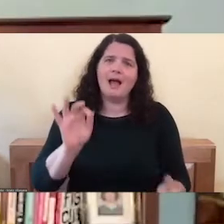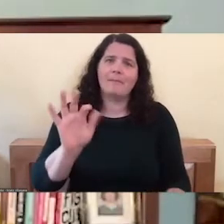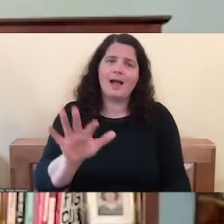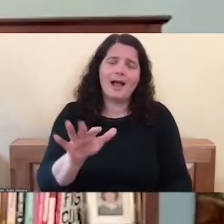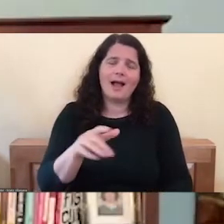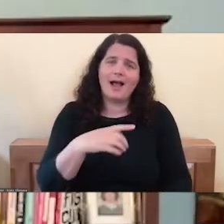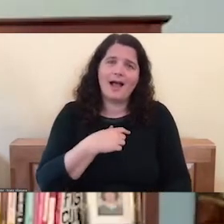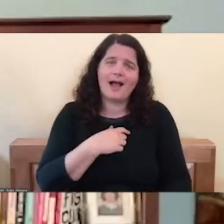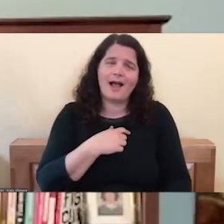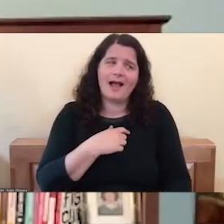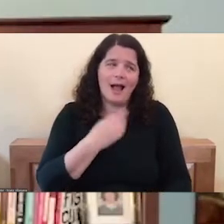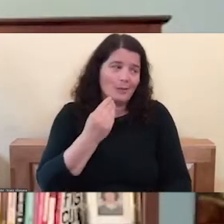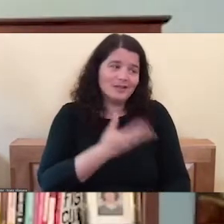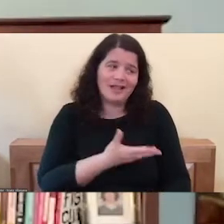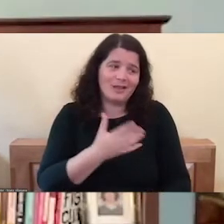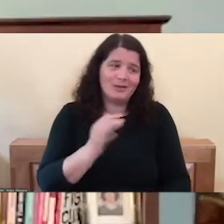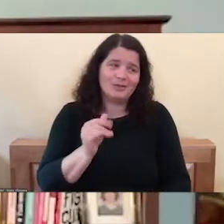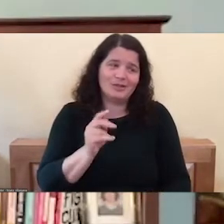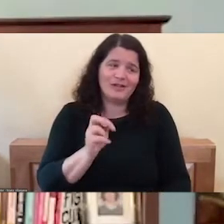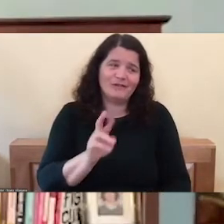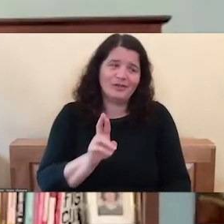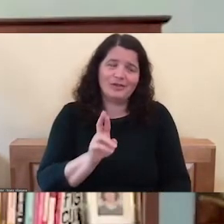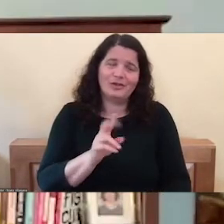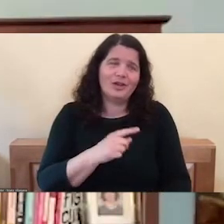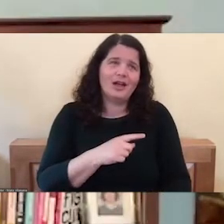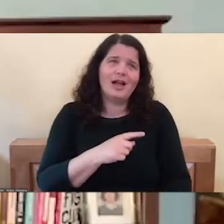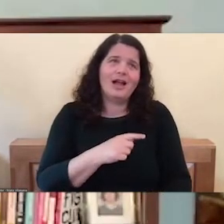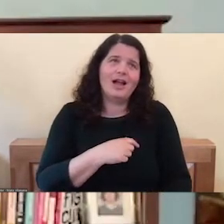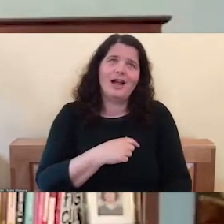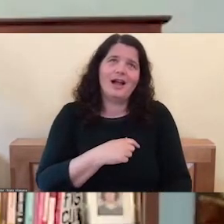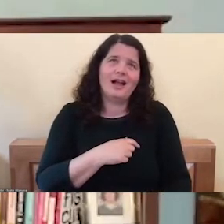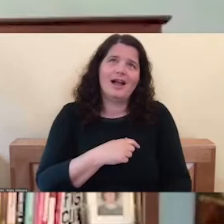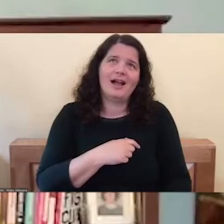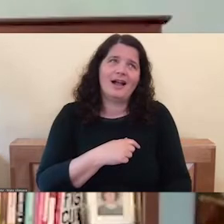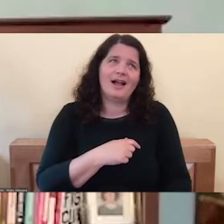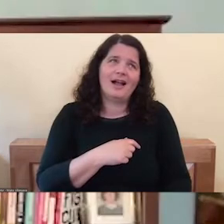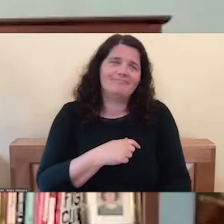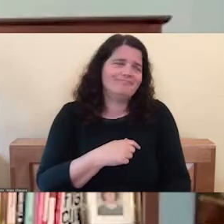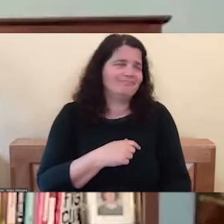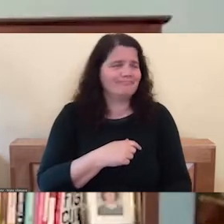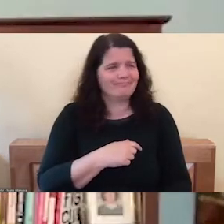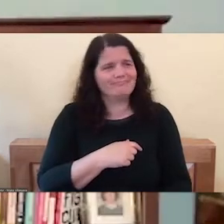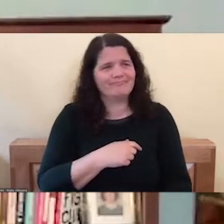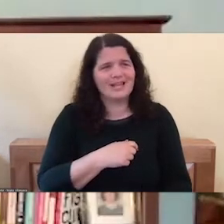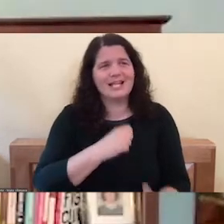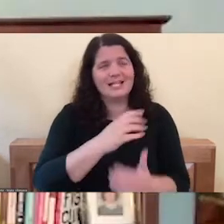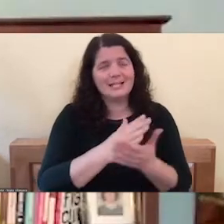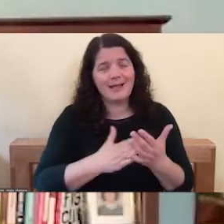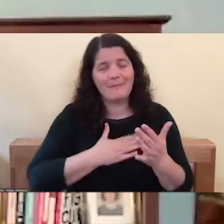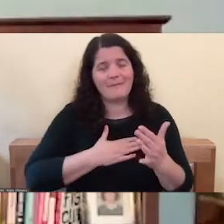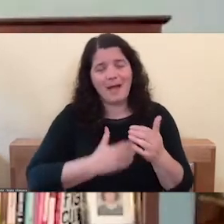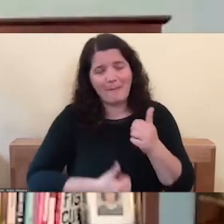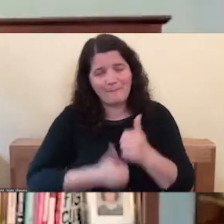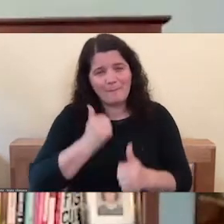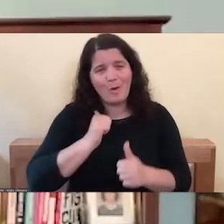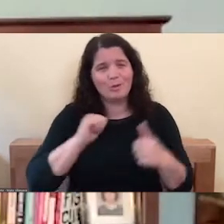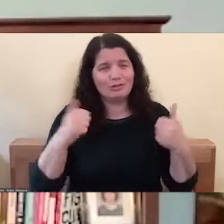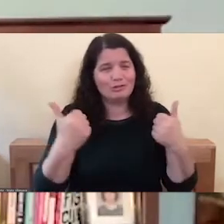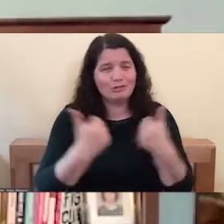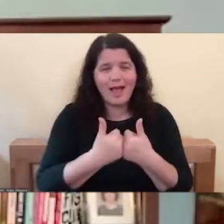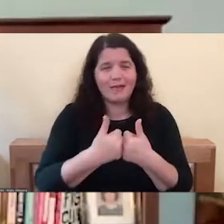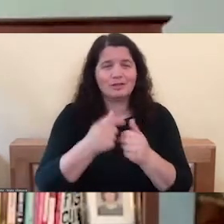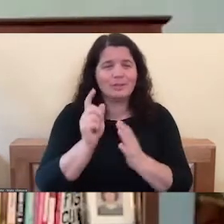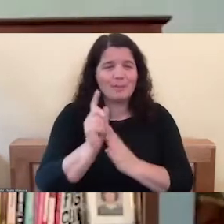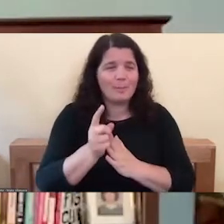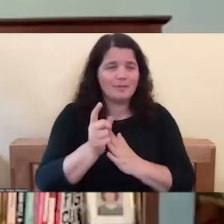I can tell you some of my, my most challenging moments of just kind of shame. And I can't